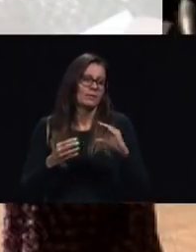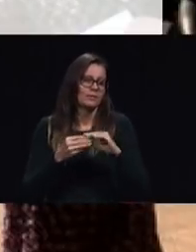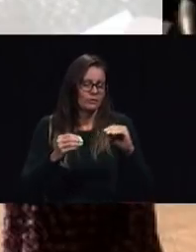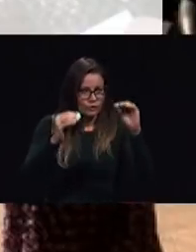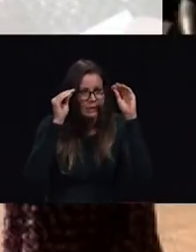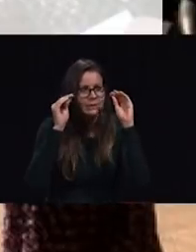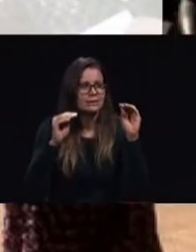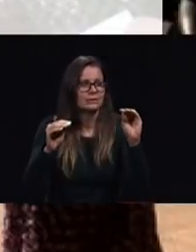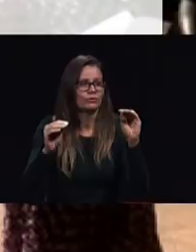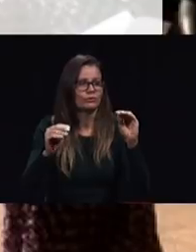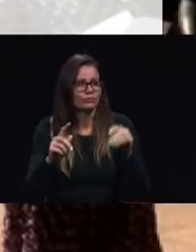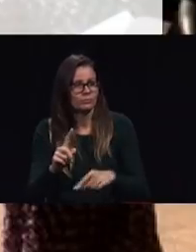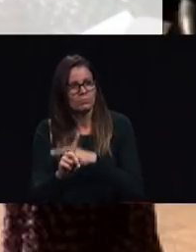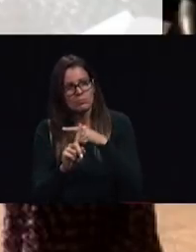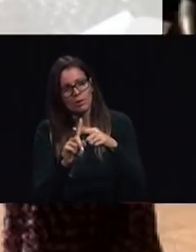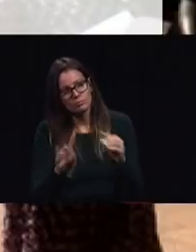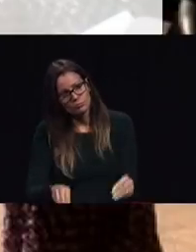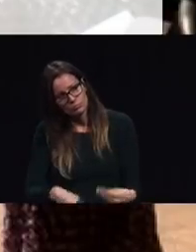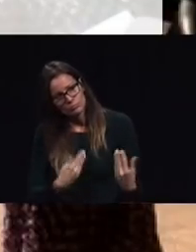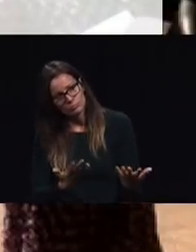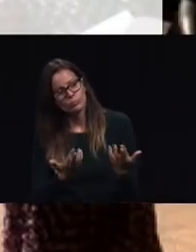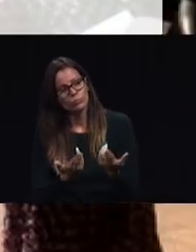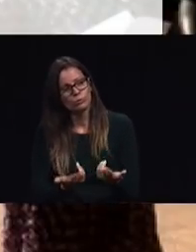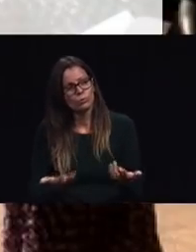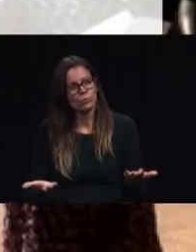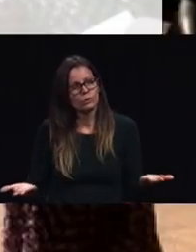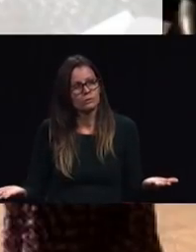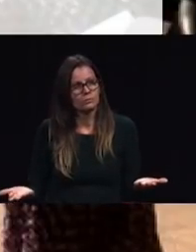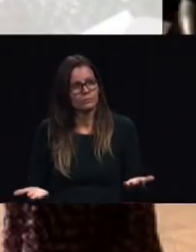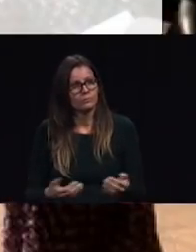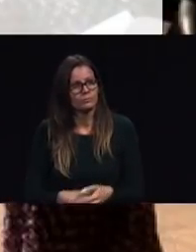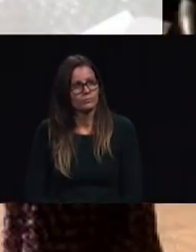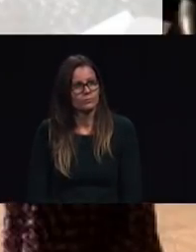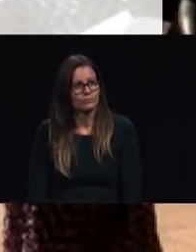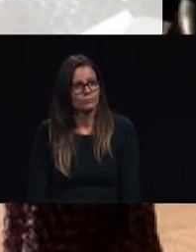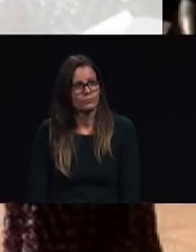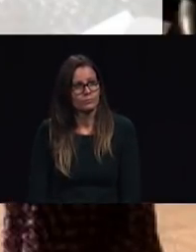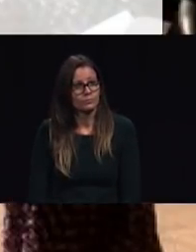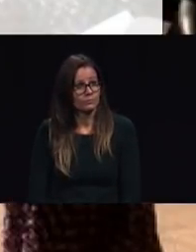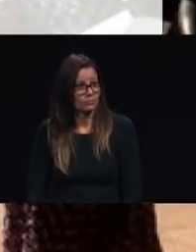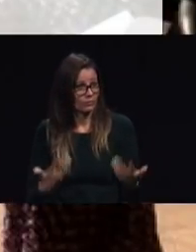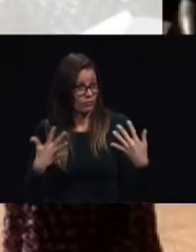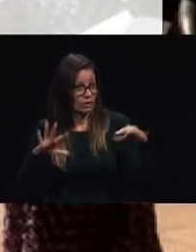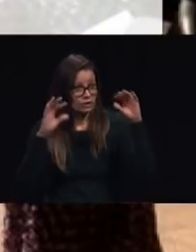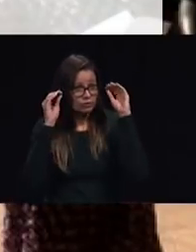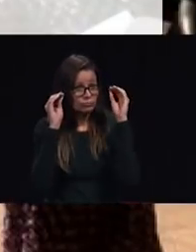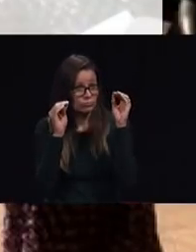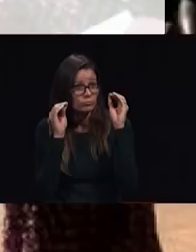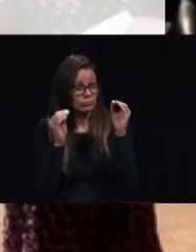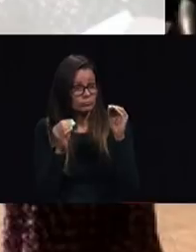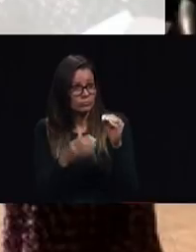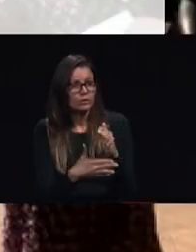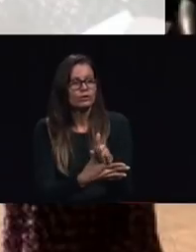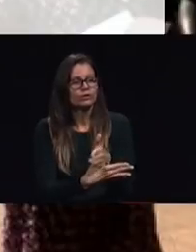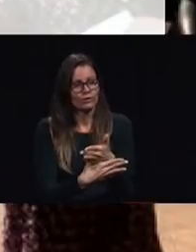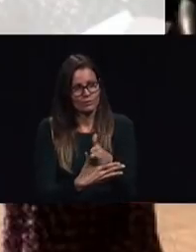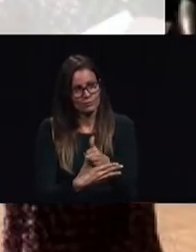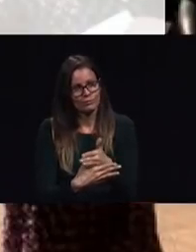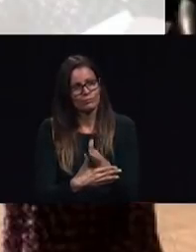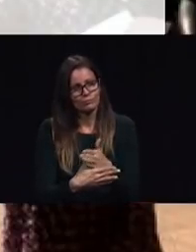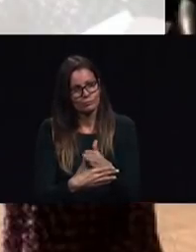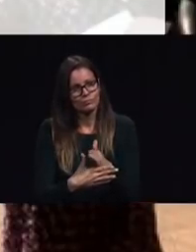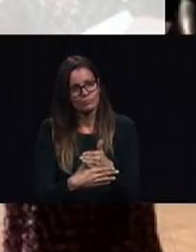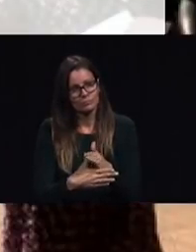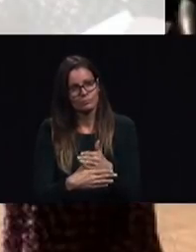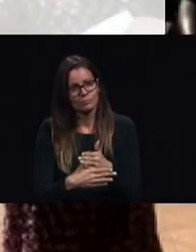trained and there are many of those available and once we teach the message we can share the message and so we